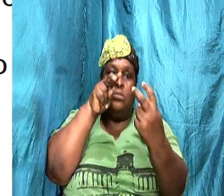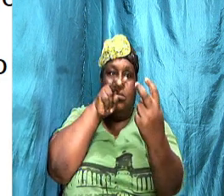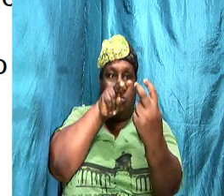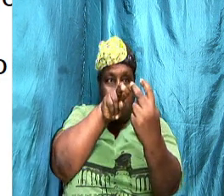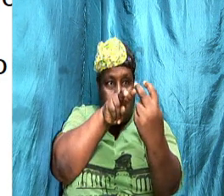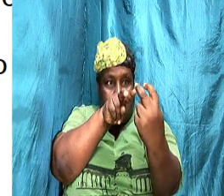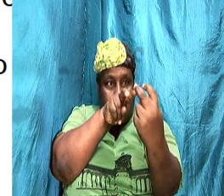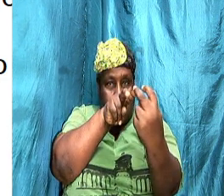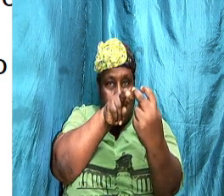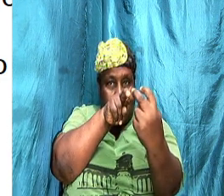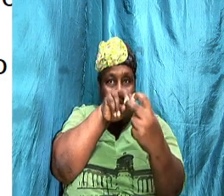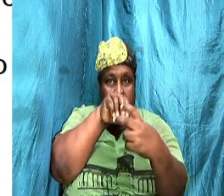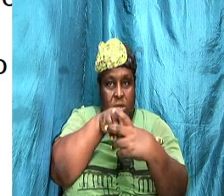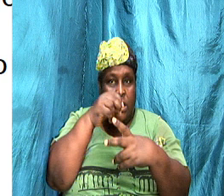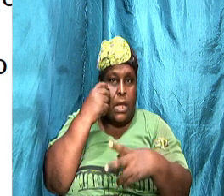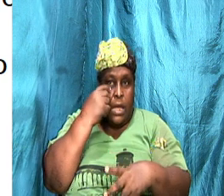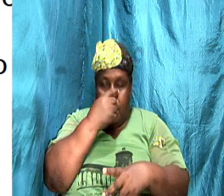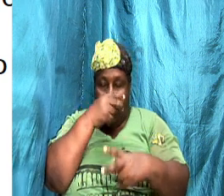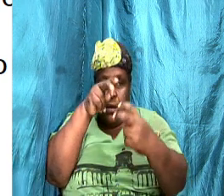Facing your partner.